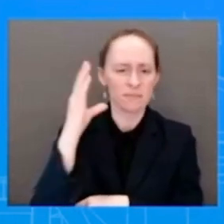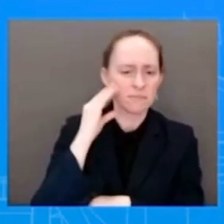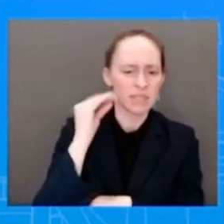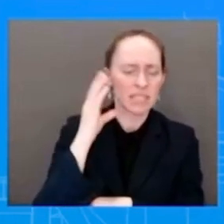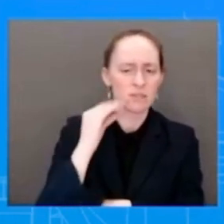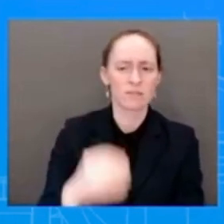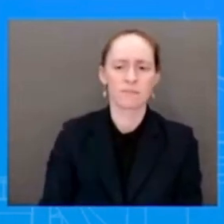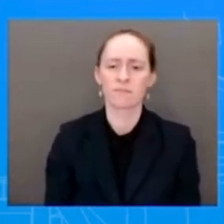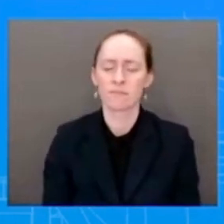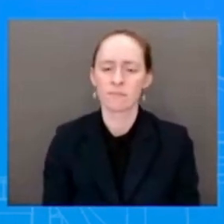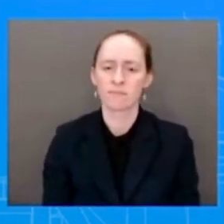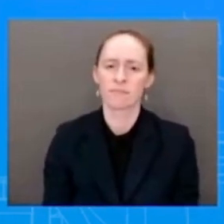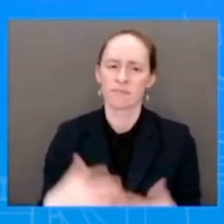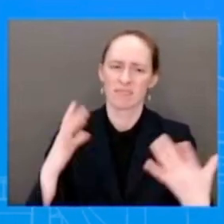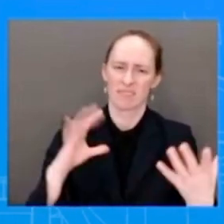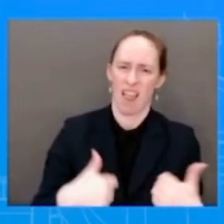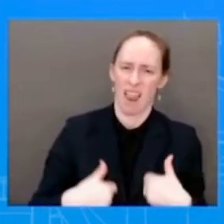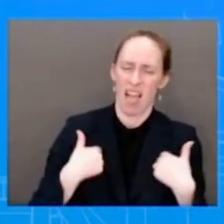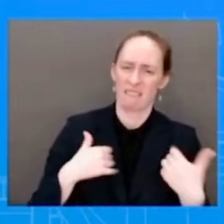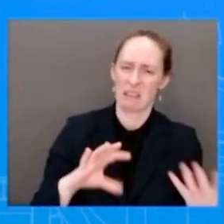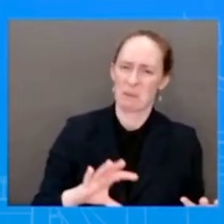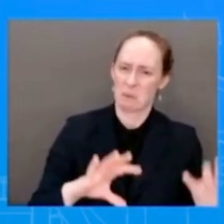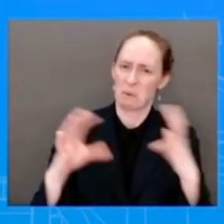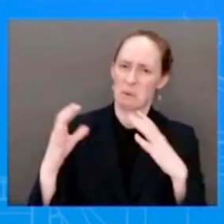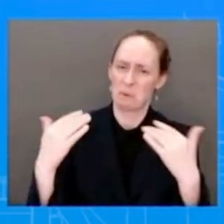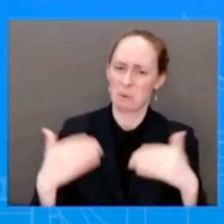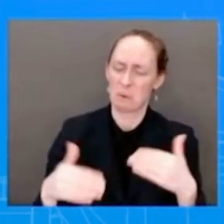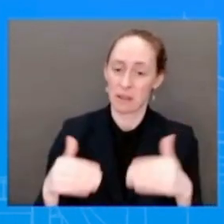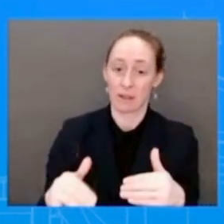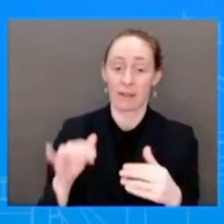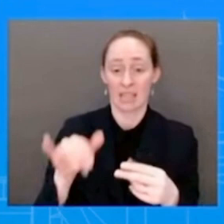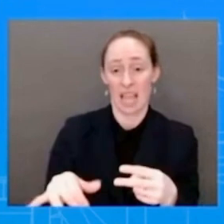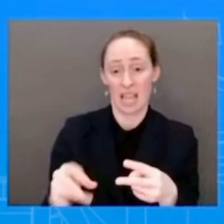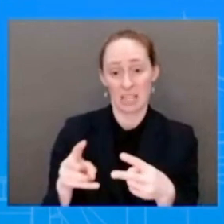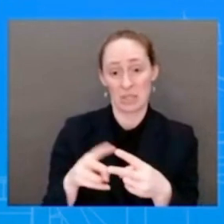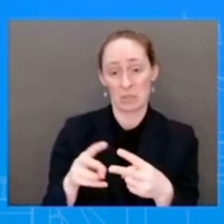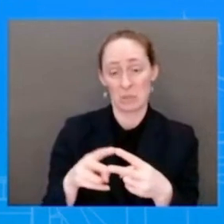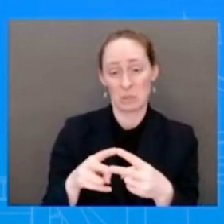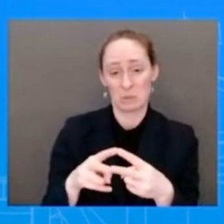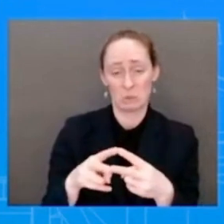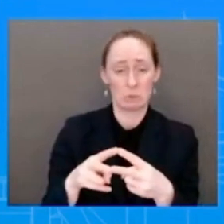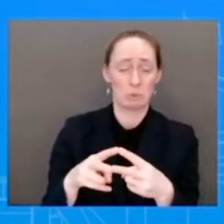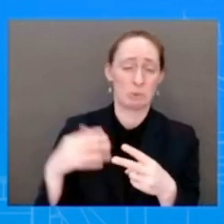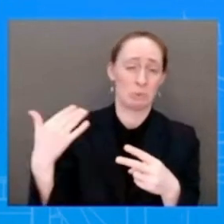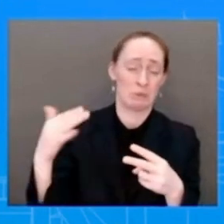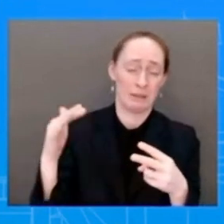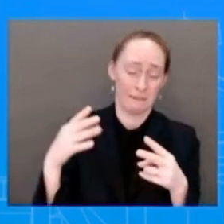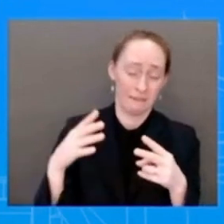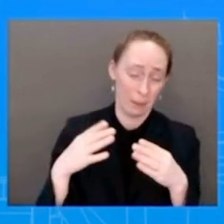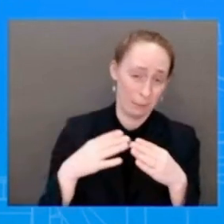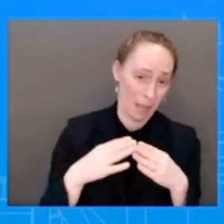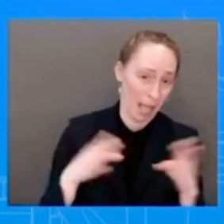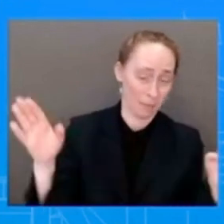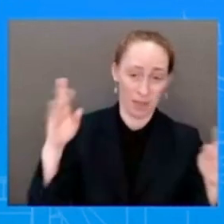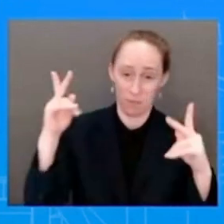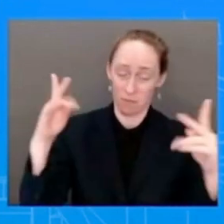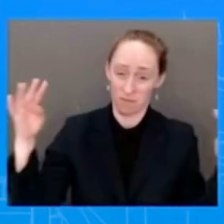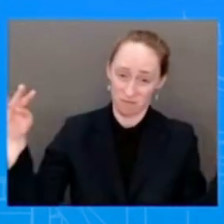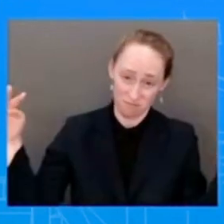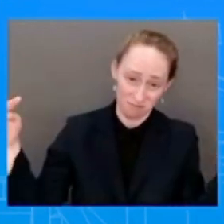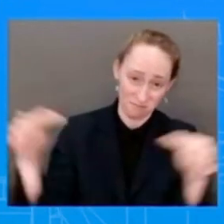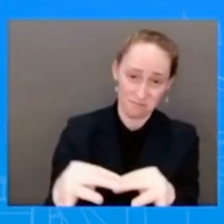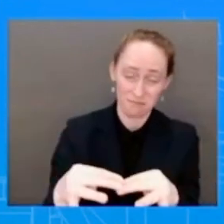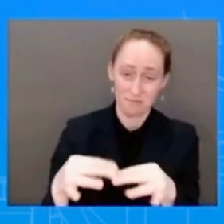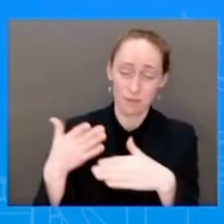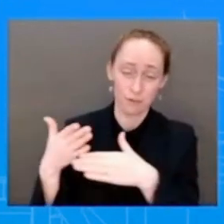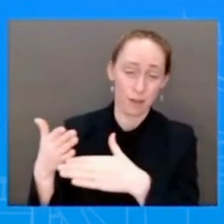were just very public. They were two incredibly public situations that, that where, you